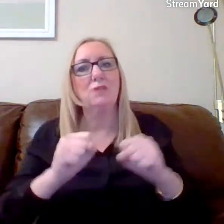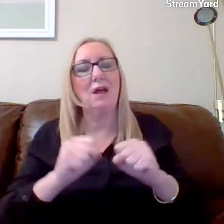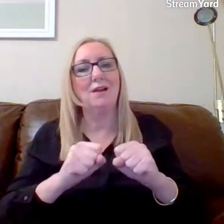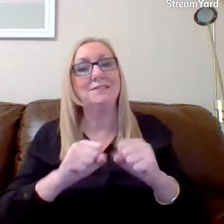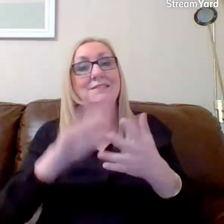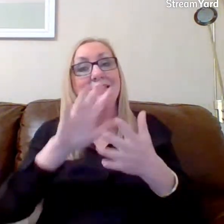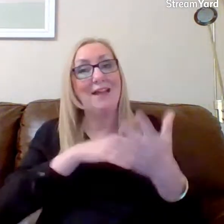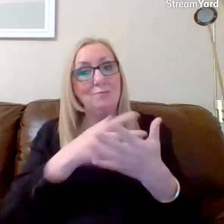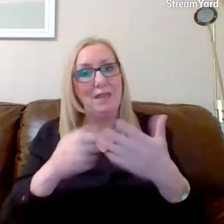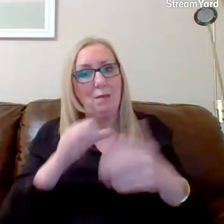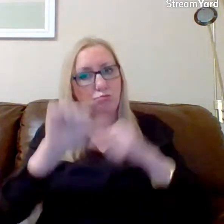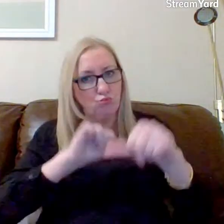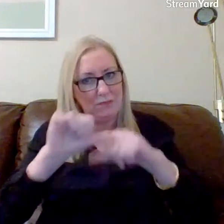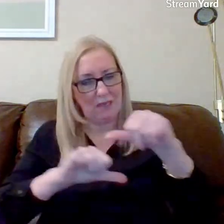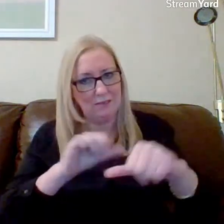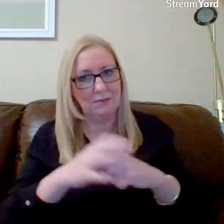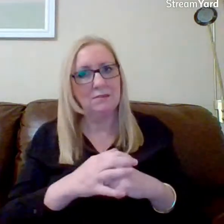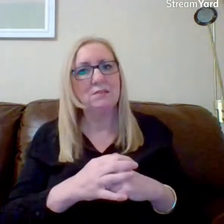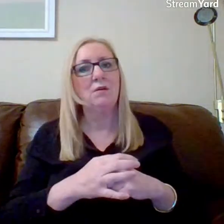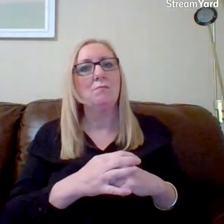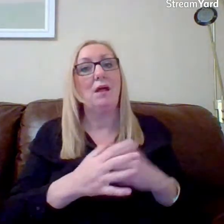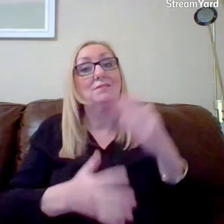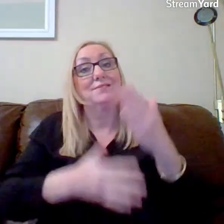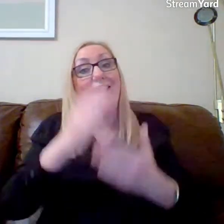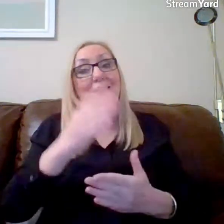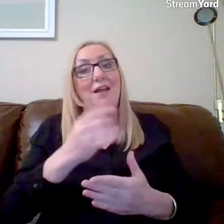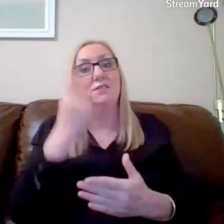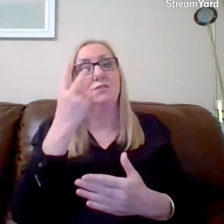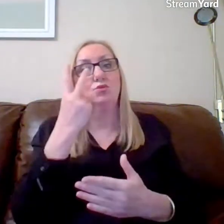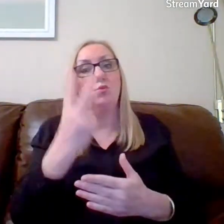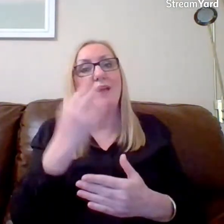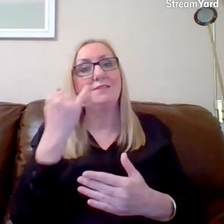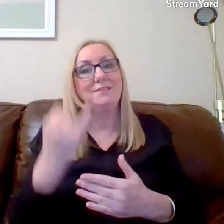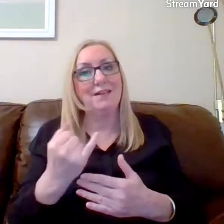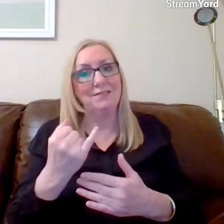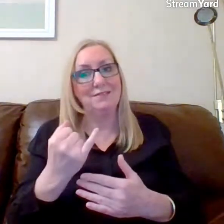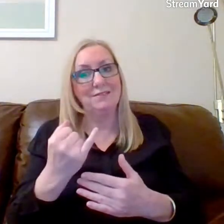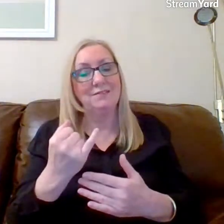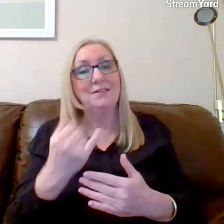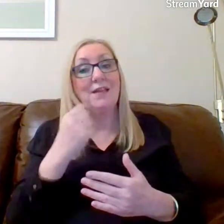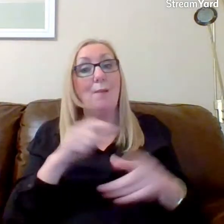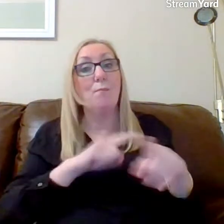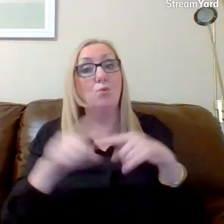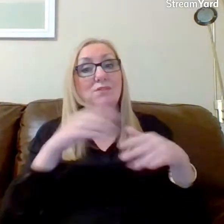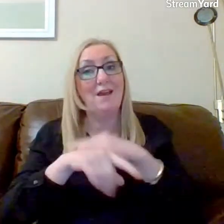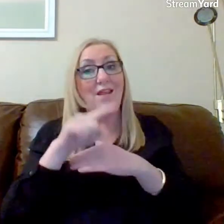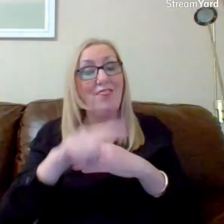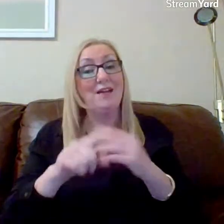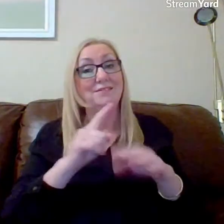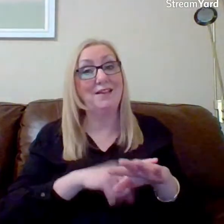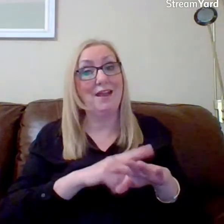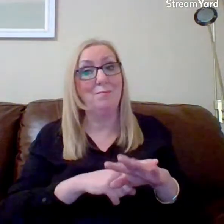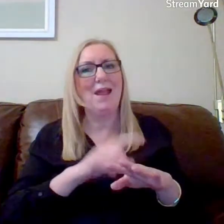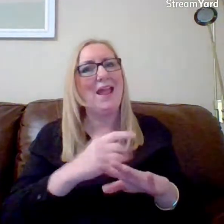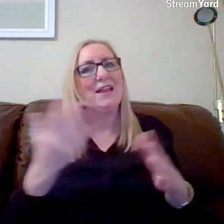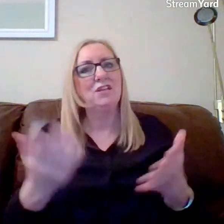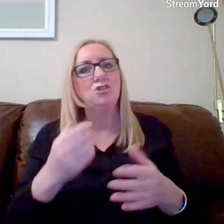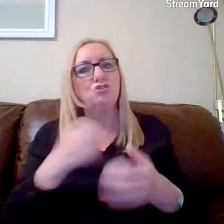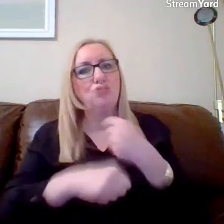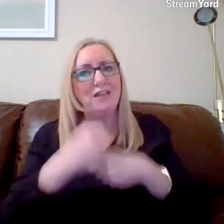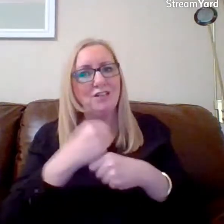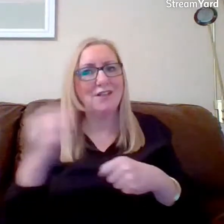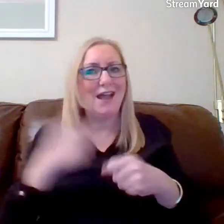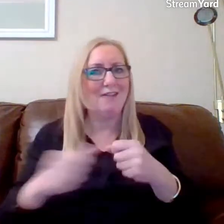deadline for it is the 26th, with the aim of getting most of them in at that point. And then, like I said, if there are any wee changes that have to be made,